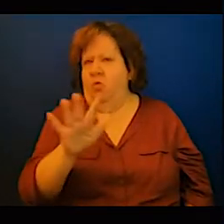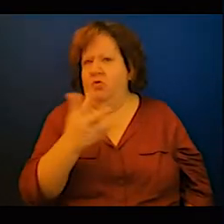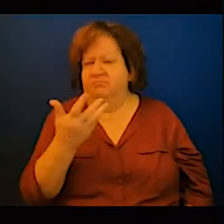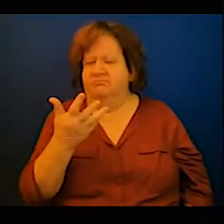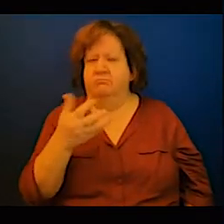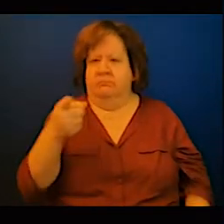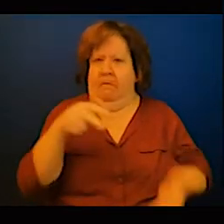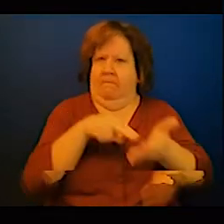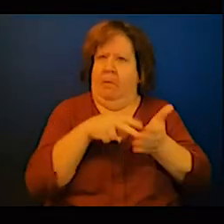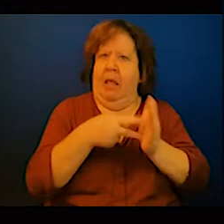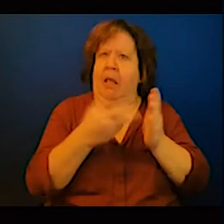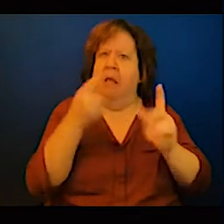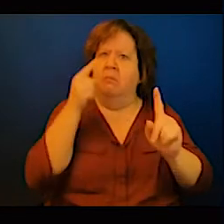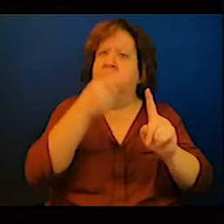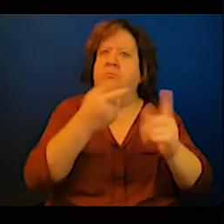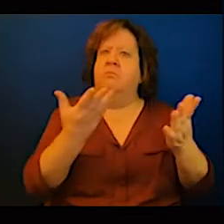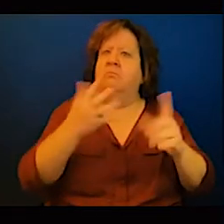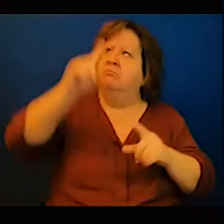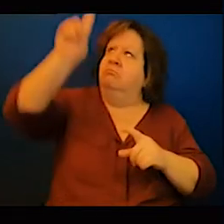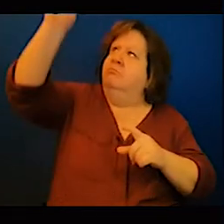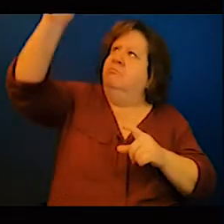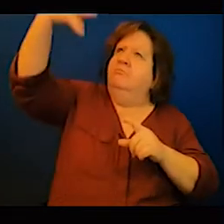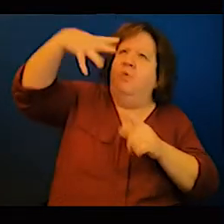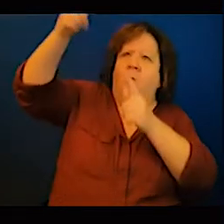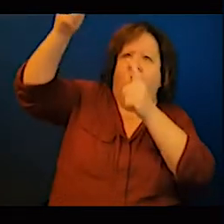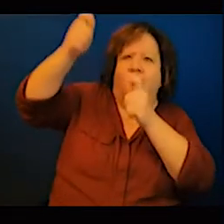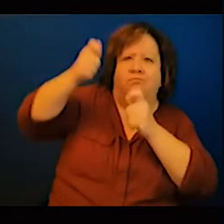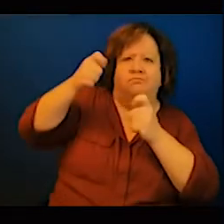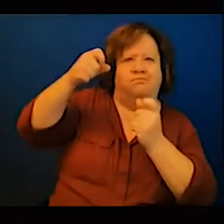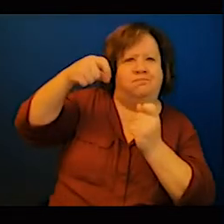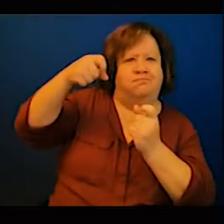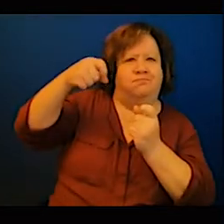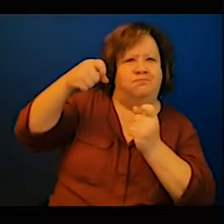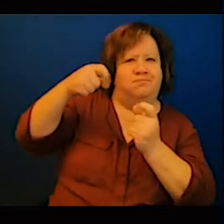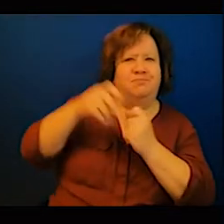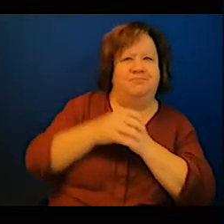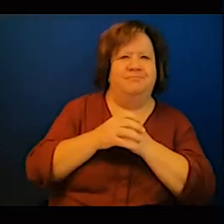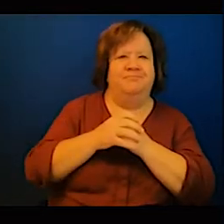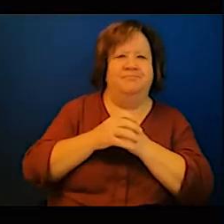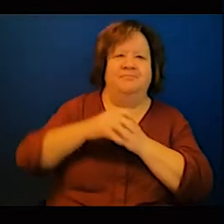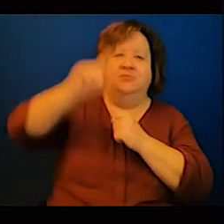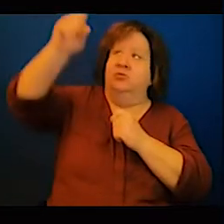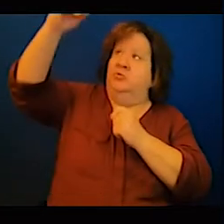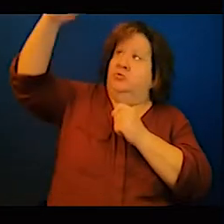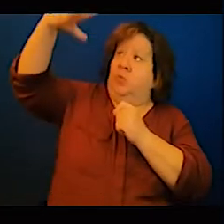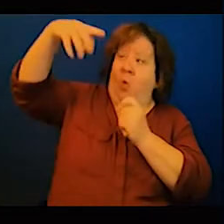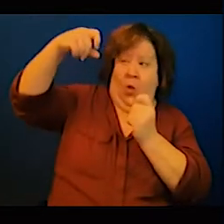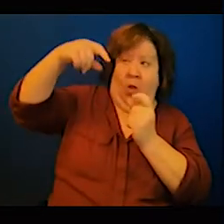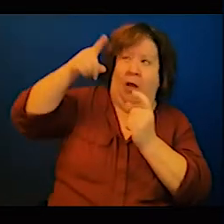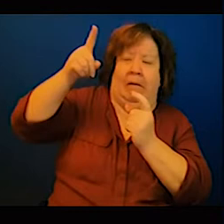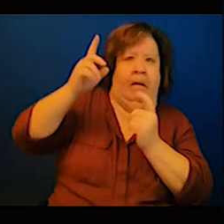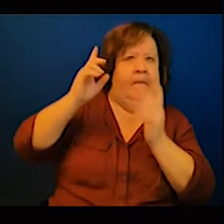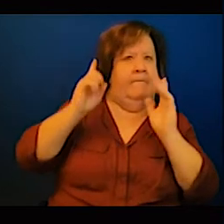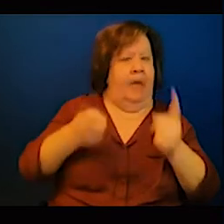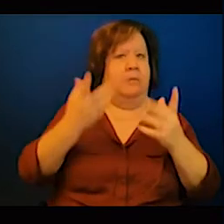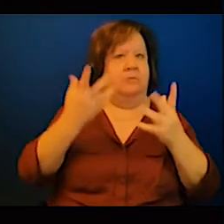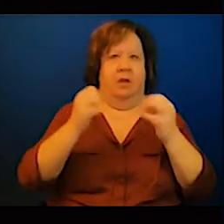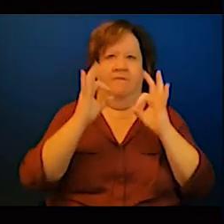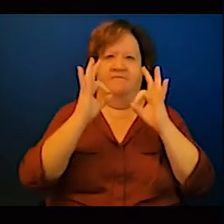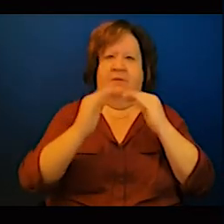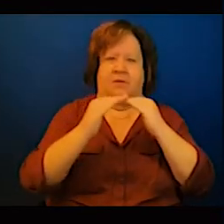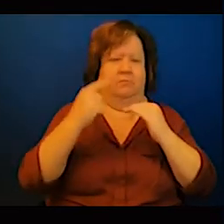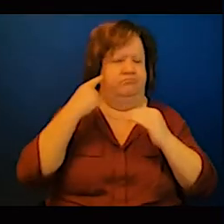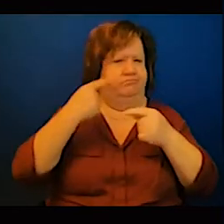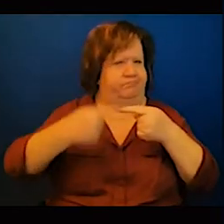a very stable network. And as a separate country, that would be difficult and destabilize the network in general. However,